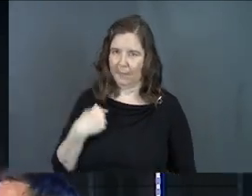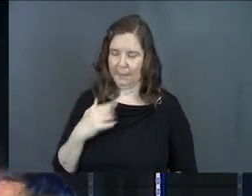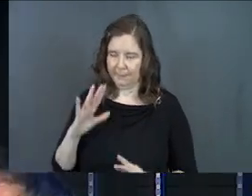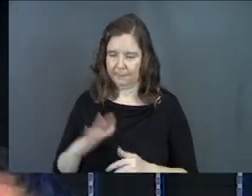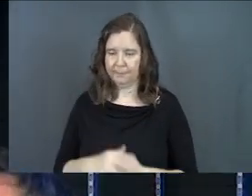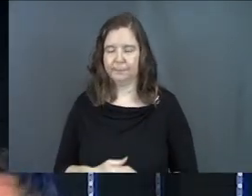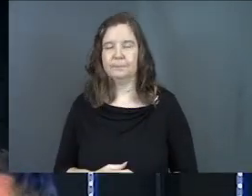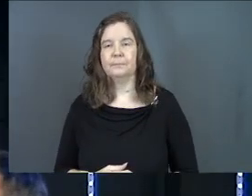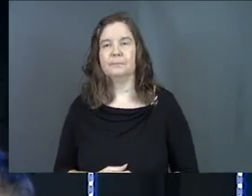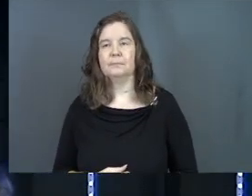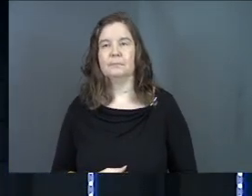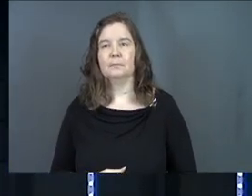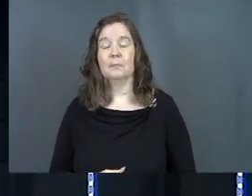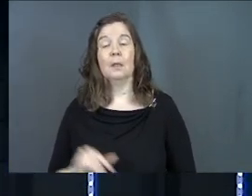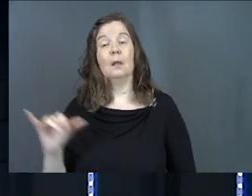me.